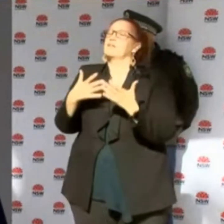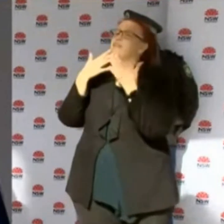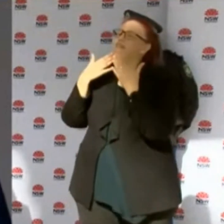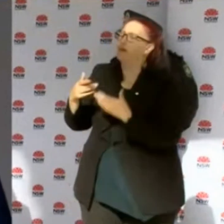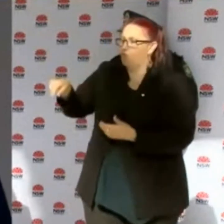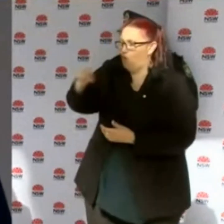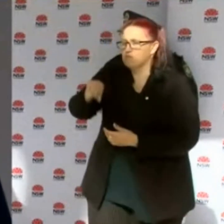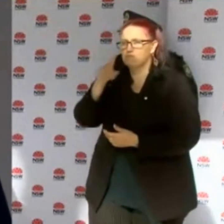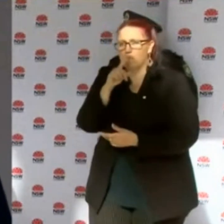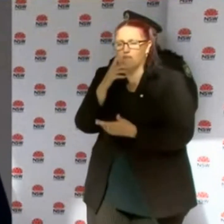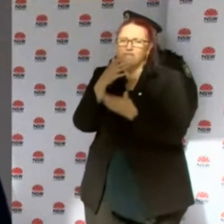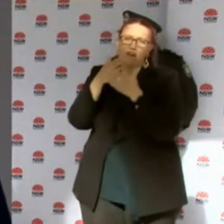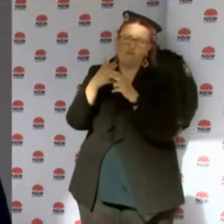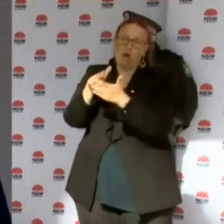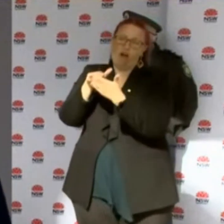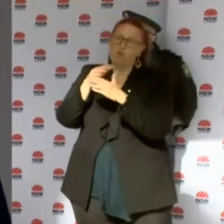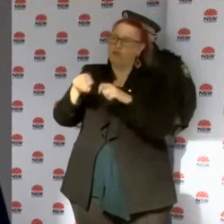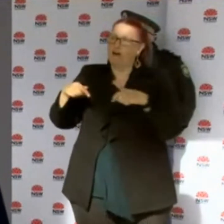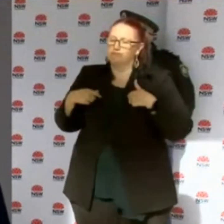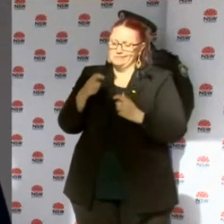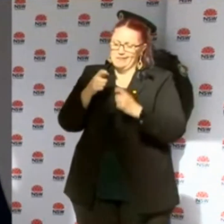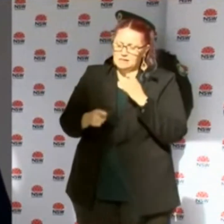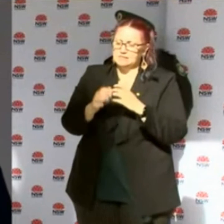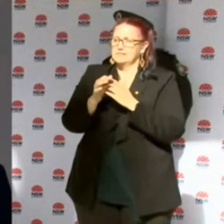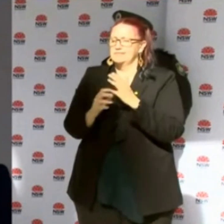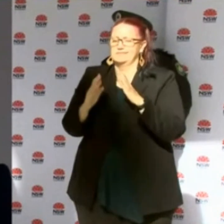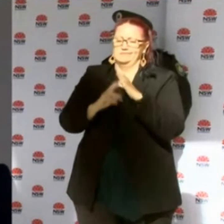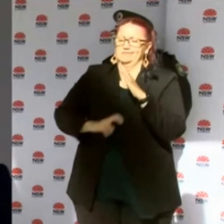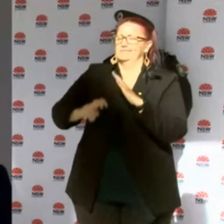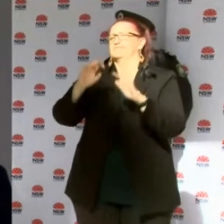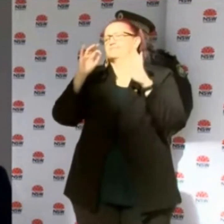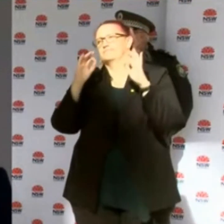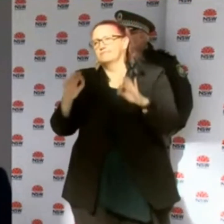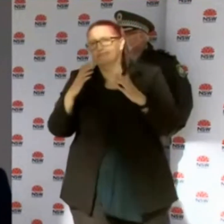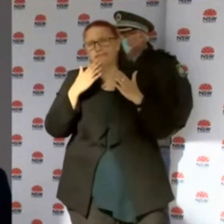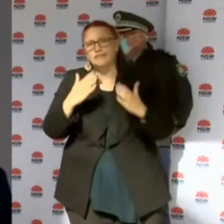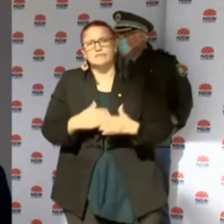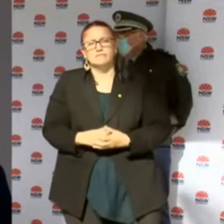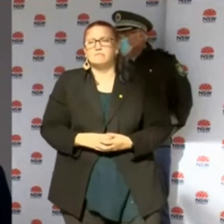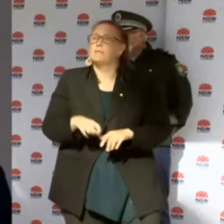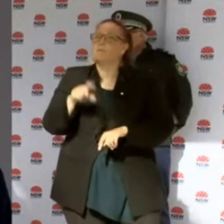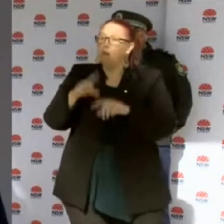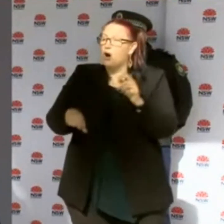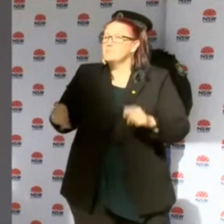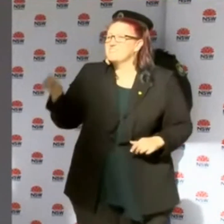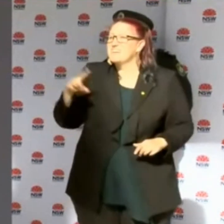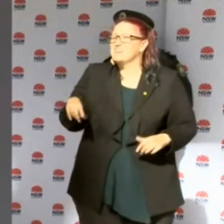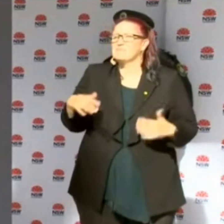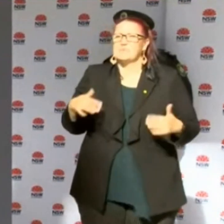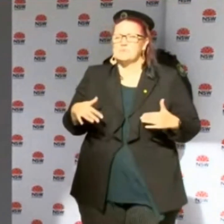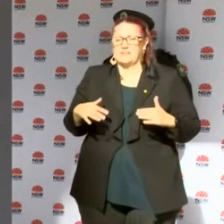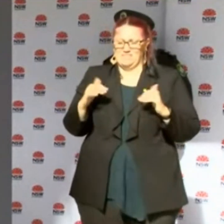those individuals for their cooperation in getting promptly tested and isolating? The vast majority of them were